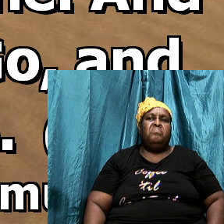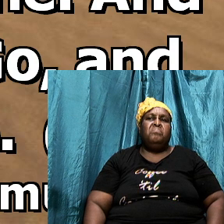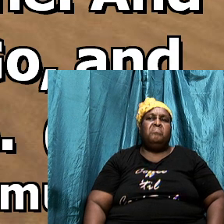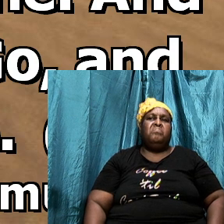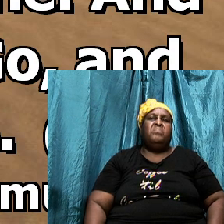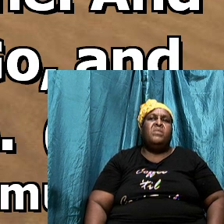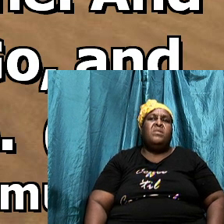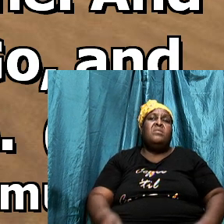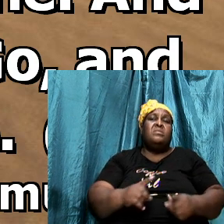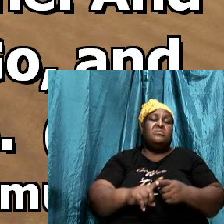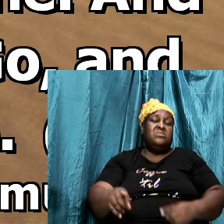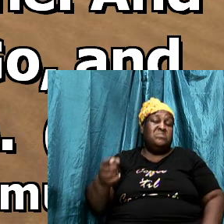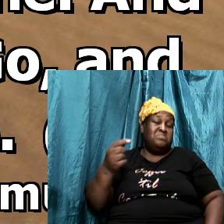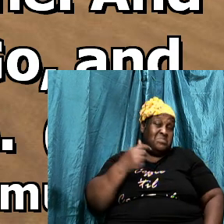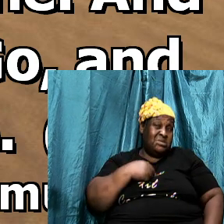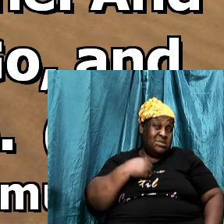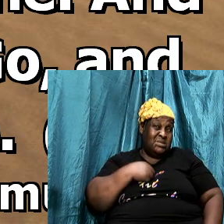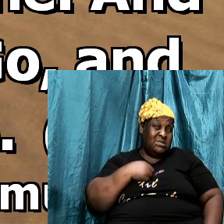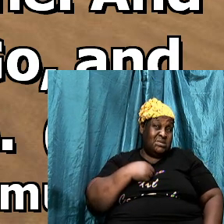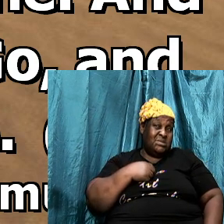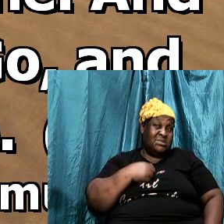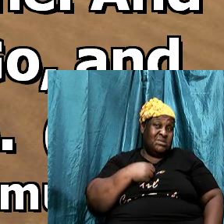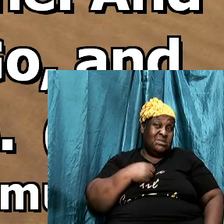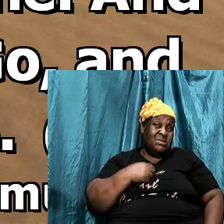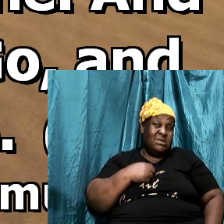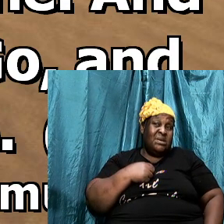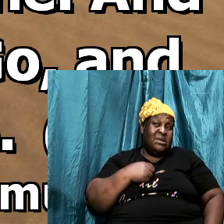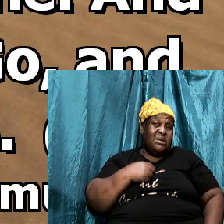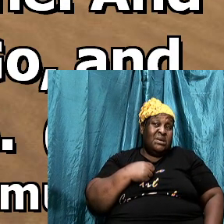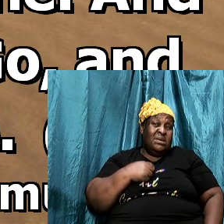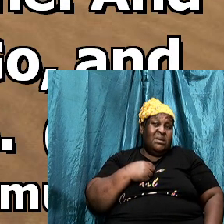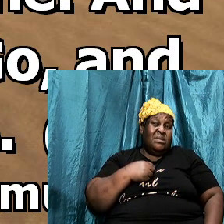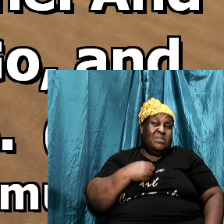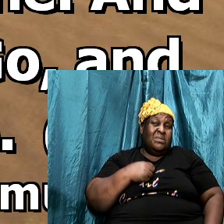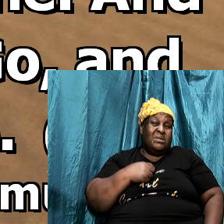To me, this was a little bit sarcastic.